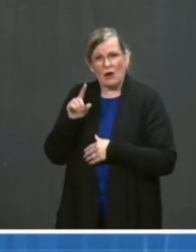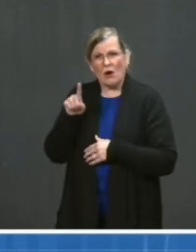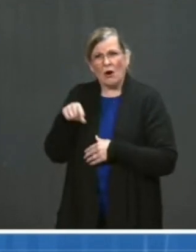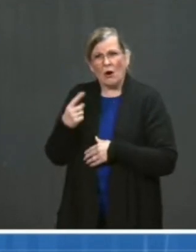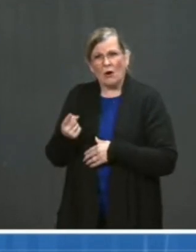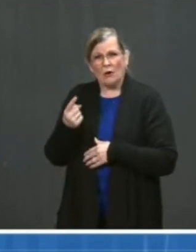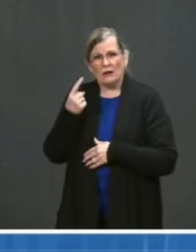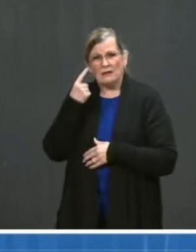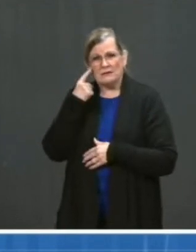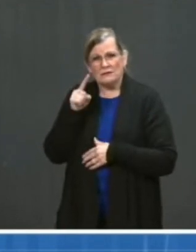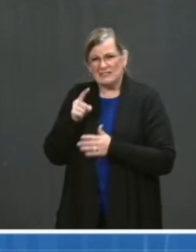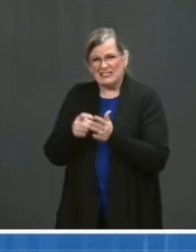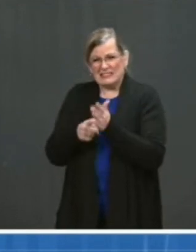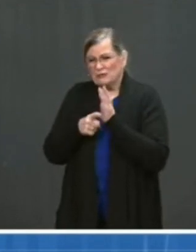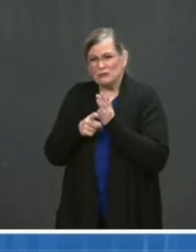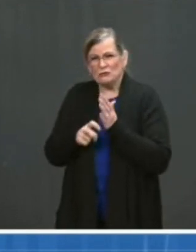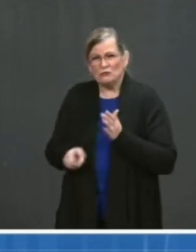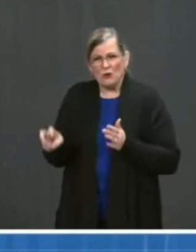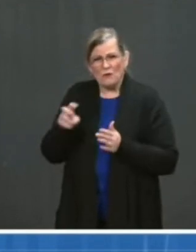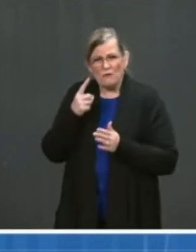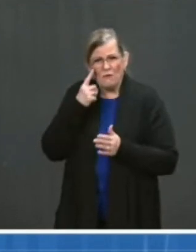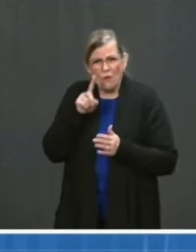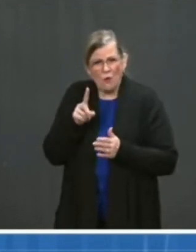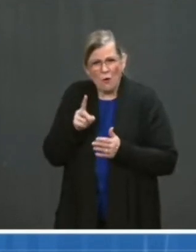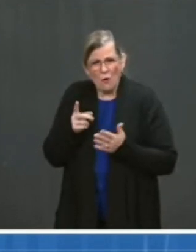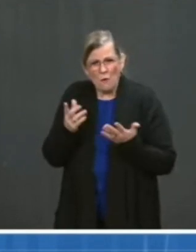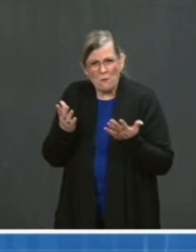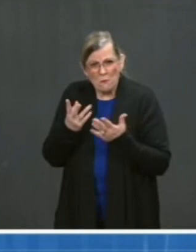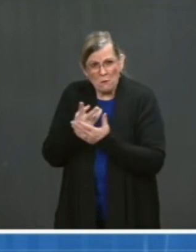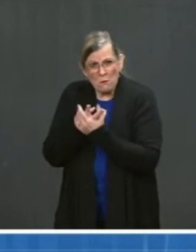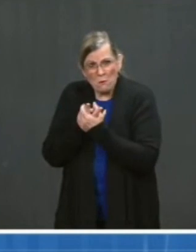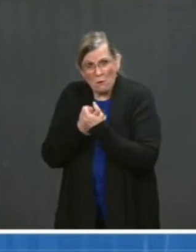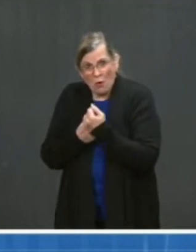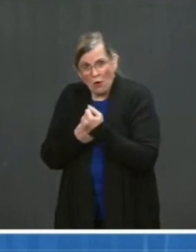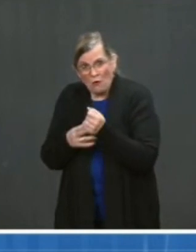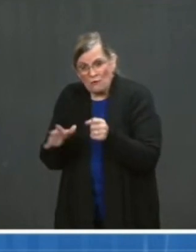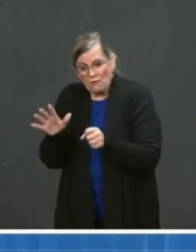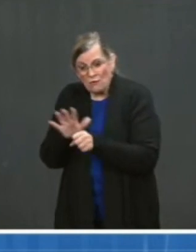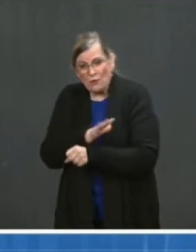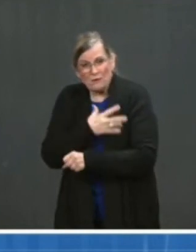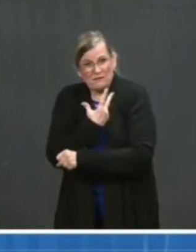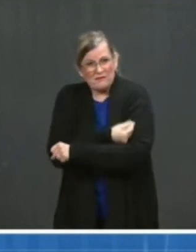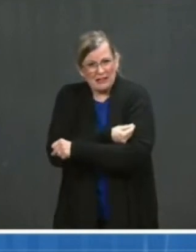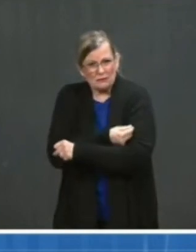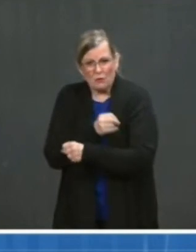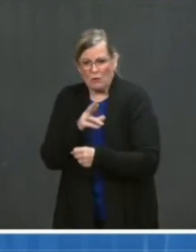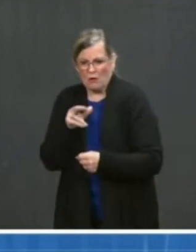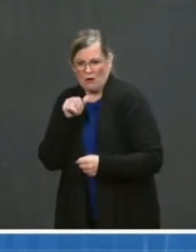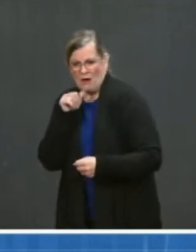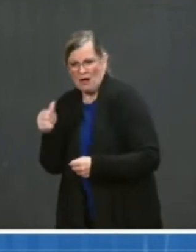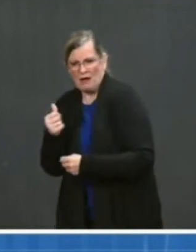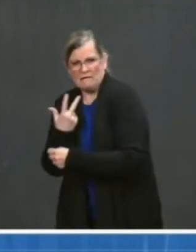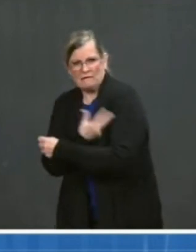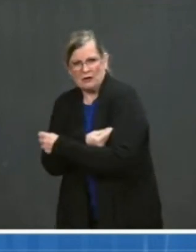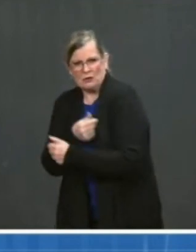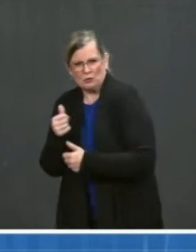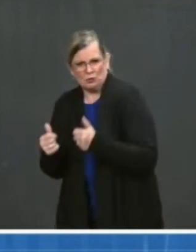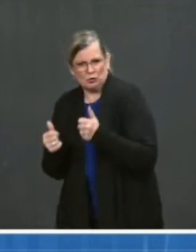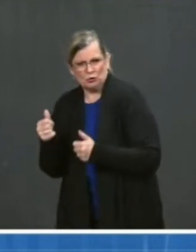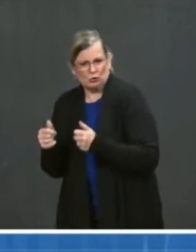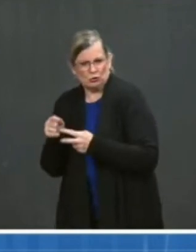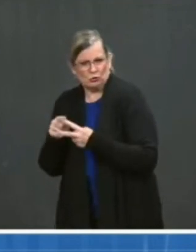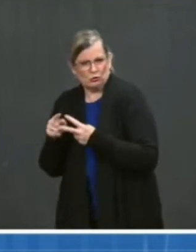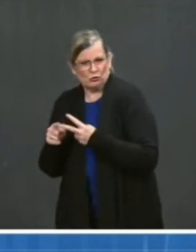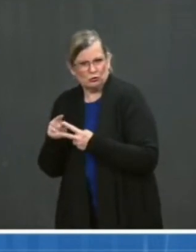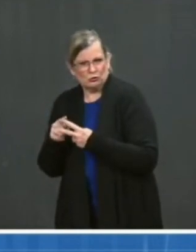clarify, are you, should fully vaccinated people be doing non-essential travel or not? Or is it just unvaccinated or